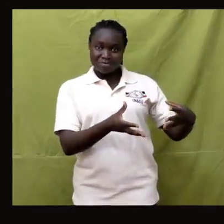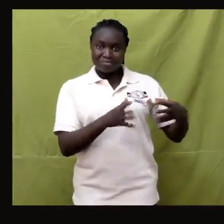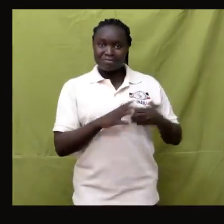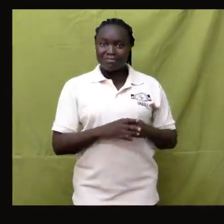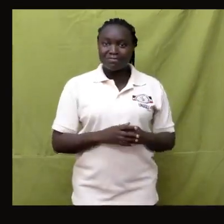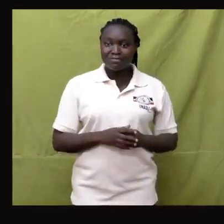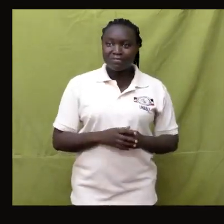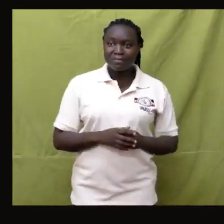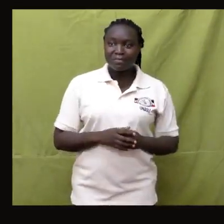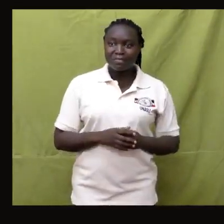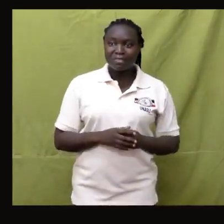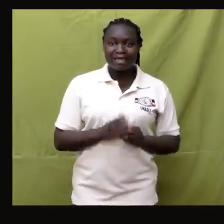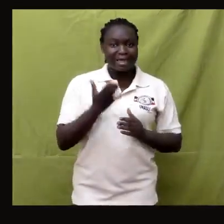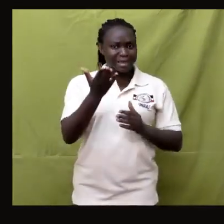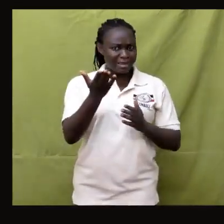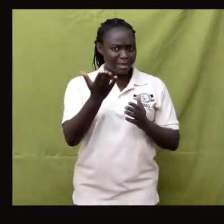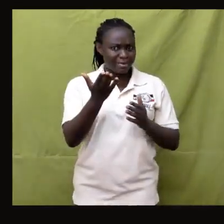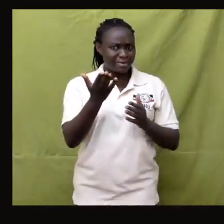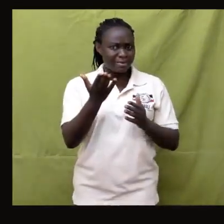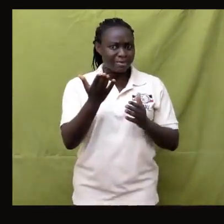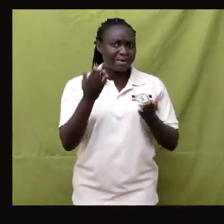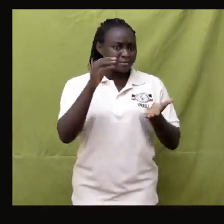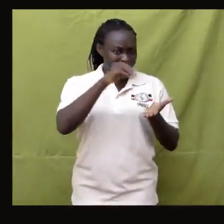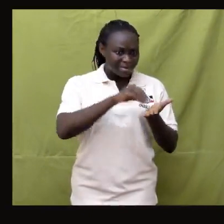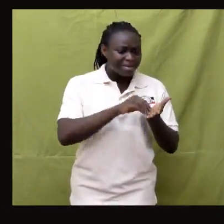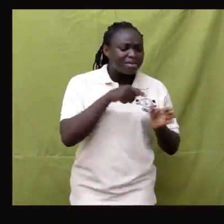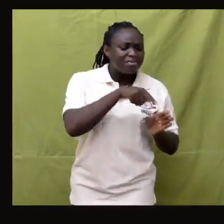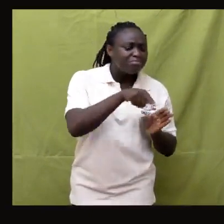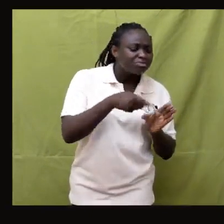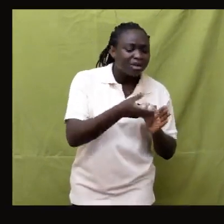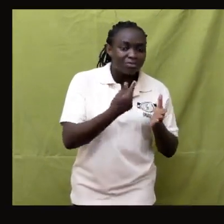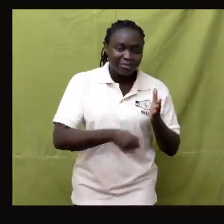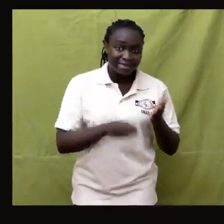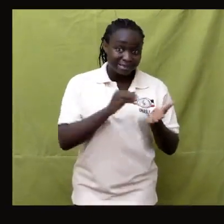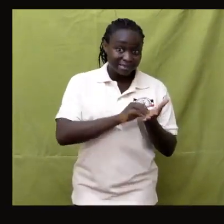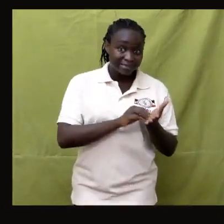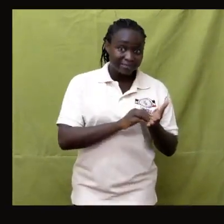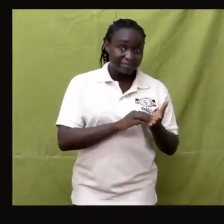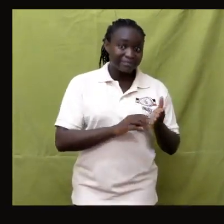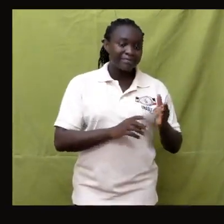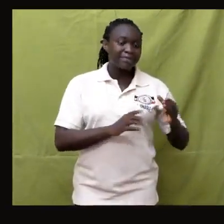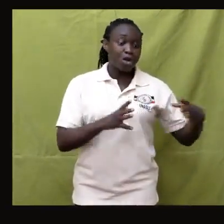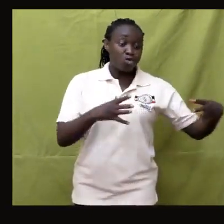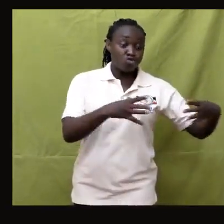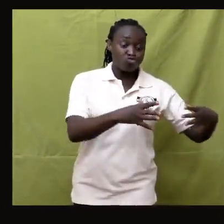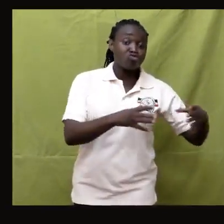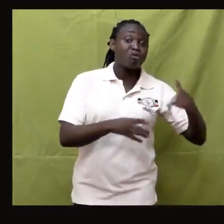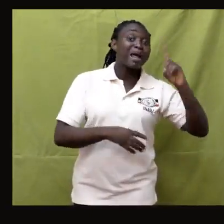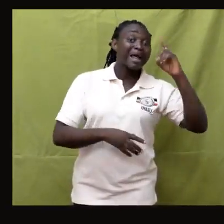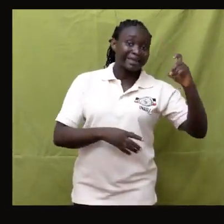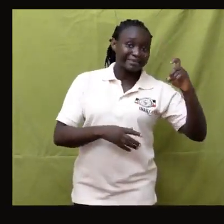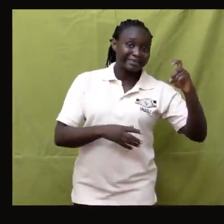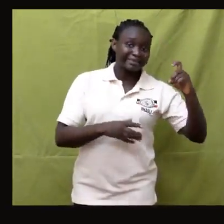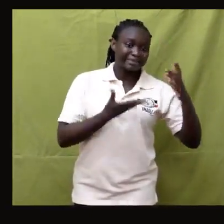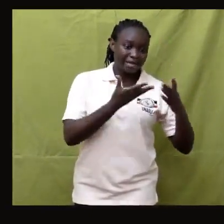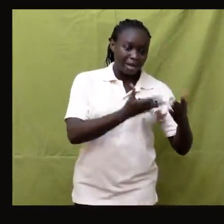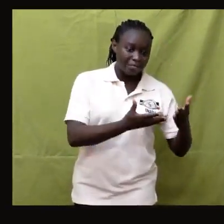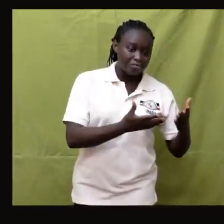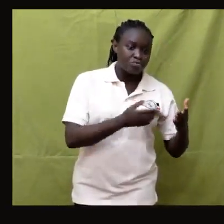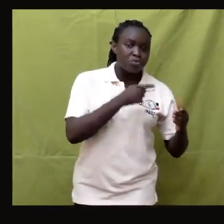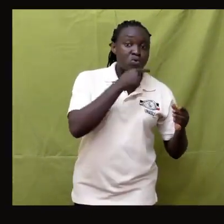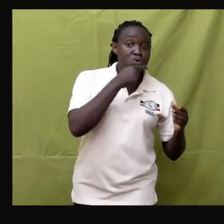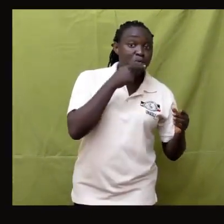Let me read the members again. Set X equals red,